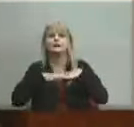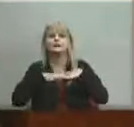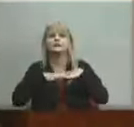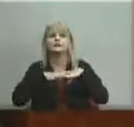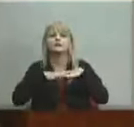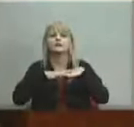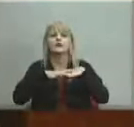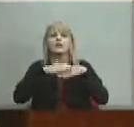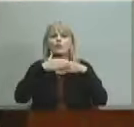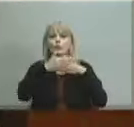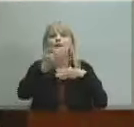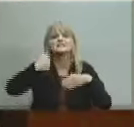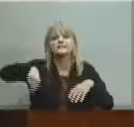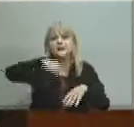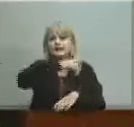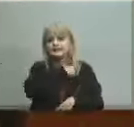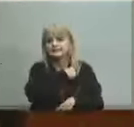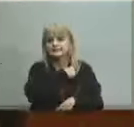rest of us